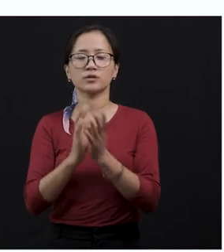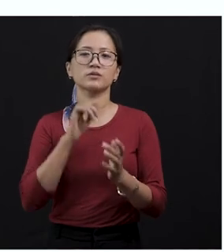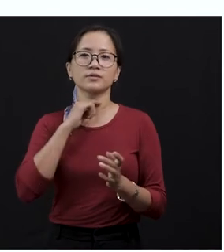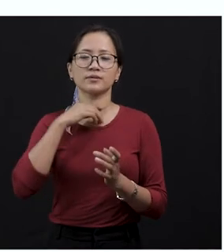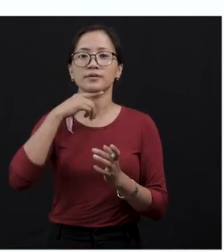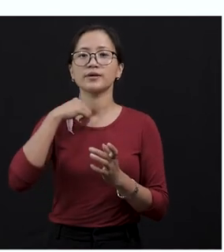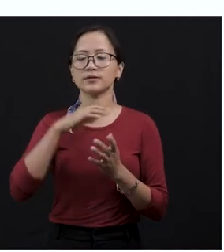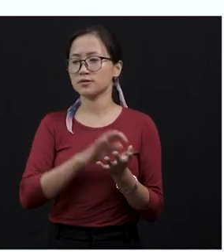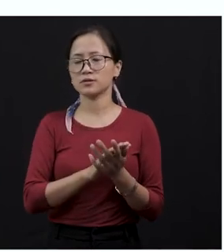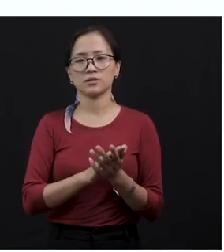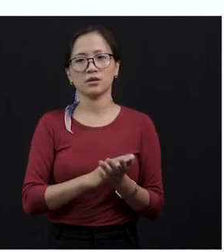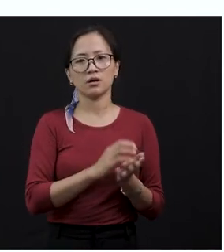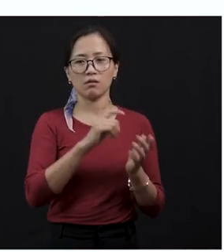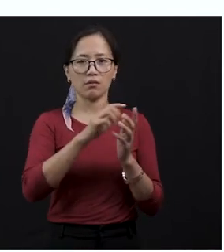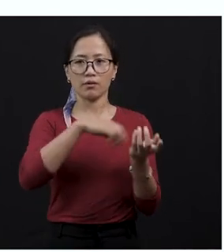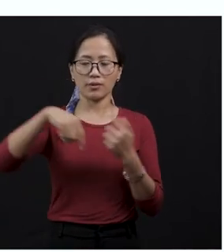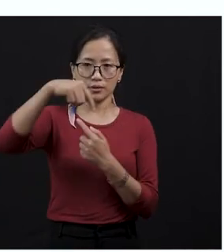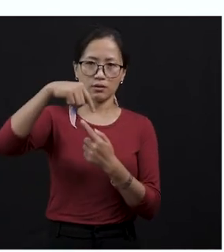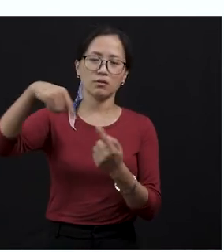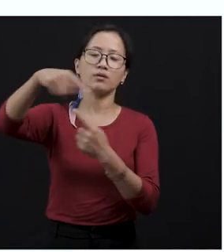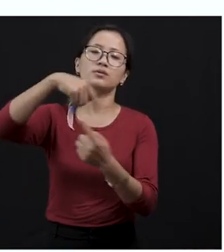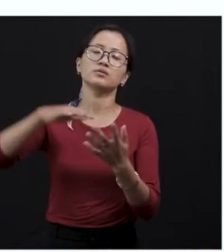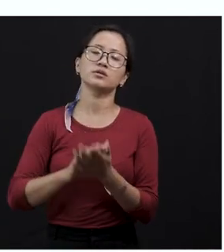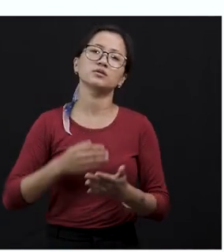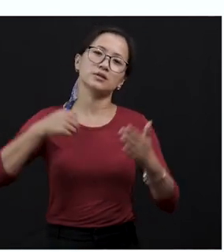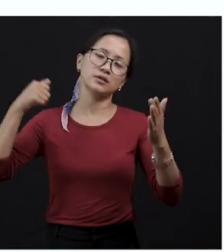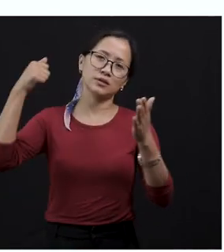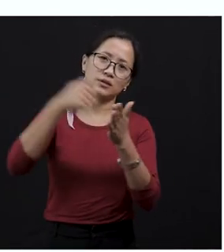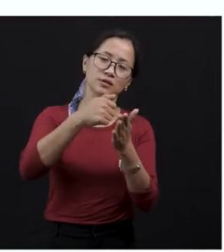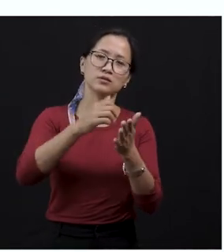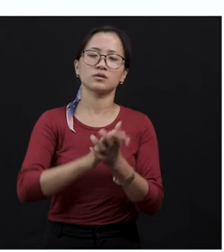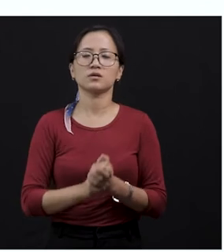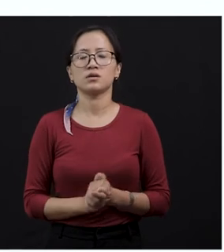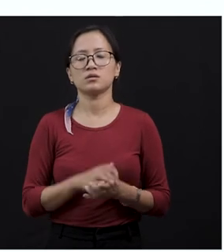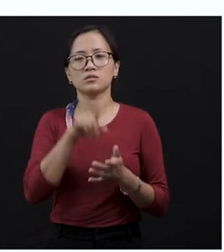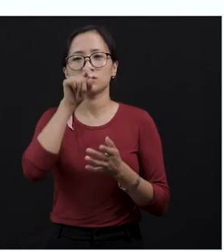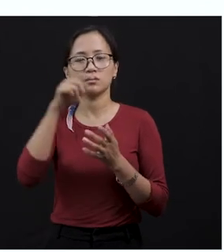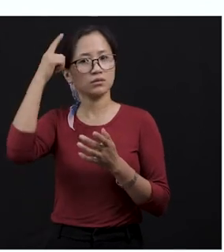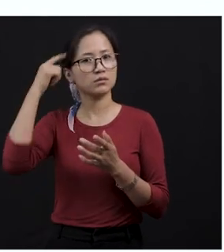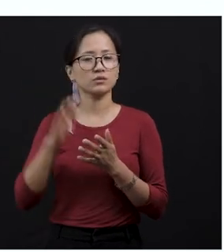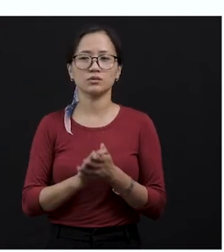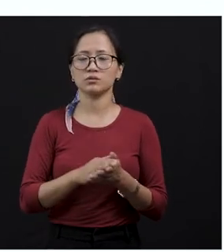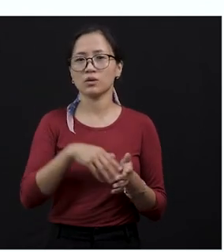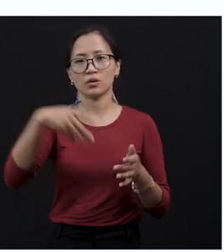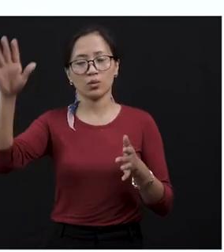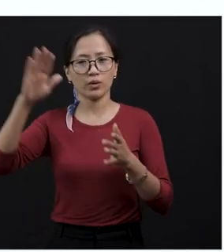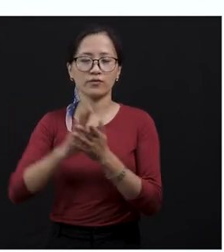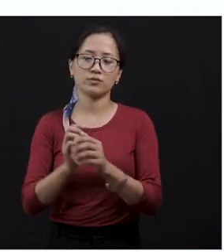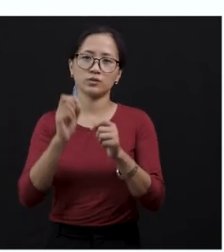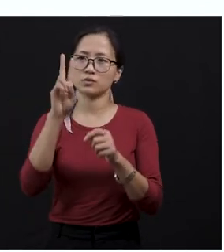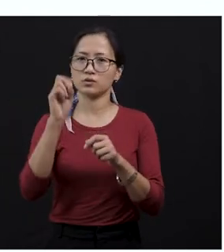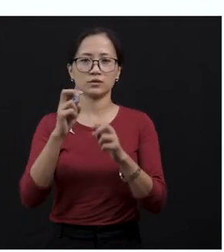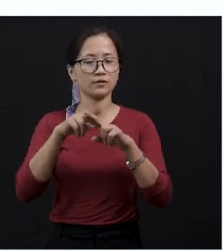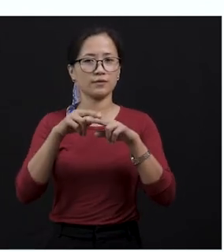it hit. It might not be intentionally, but it hit the crow and threw him across, 20 feet across the garden, okay?